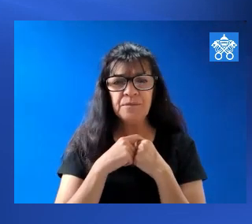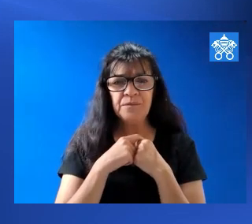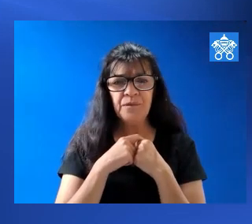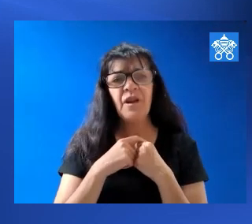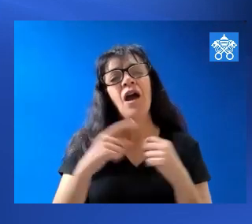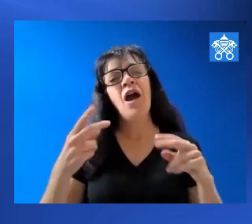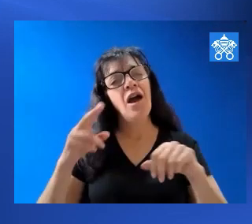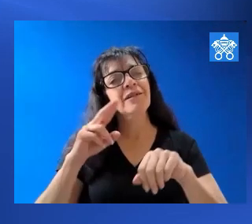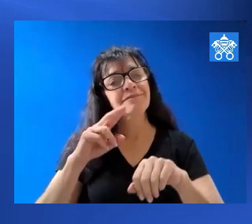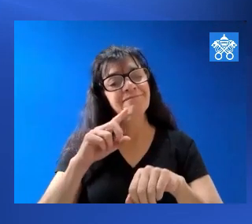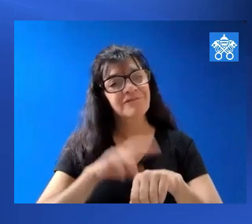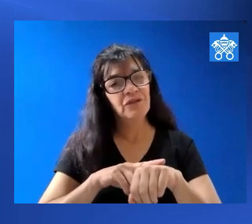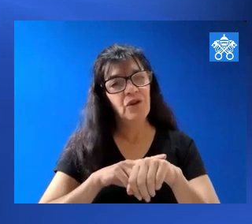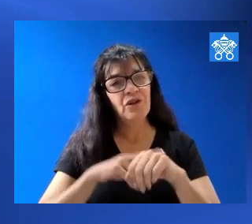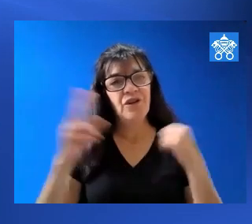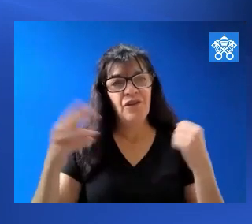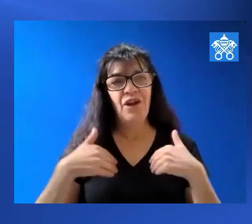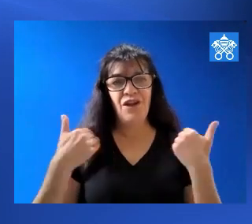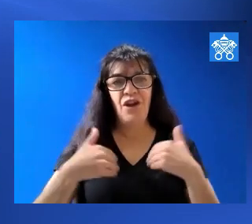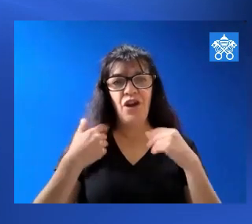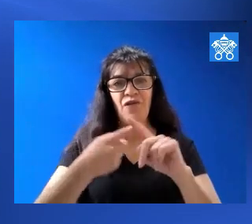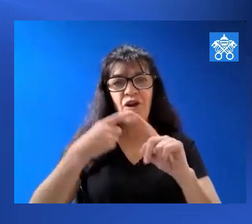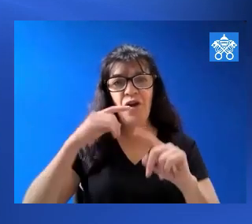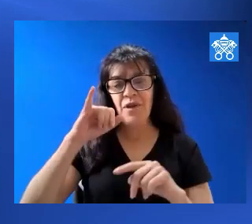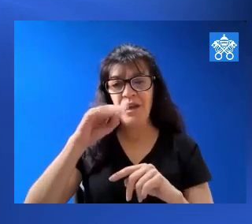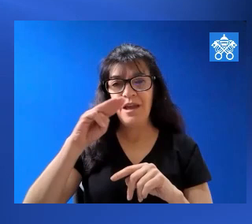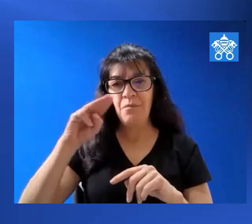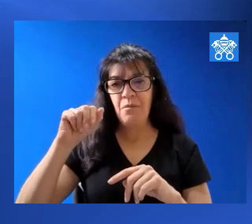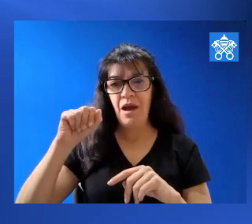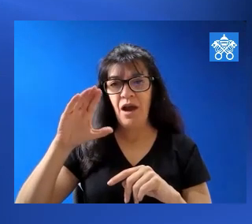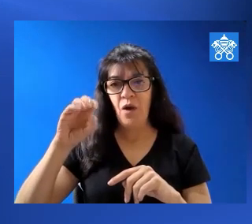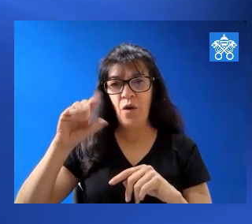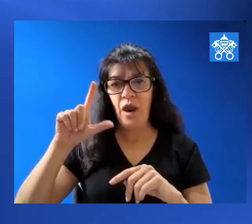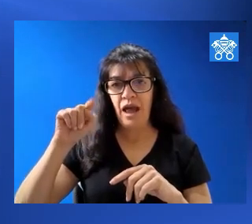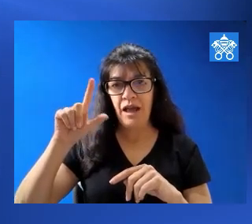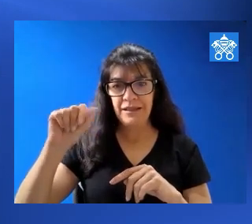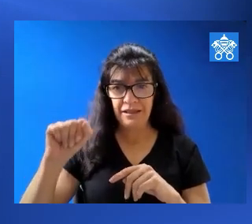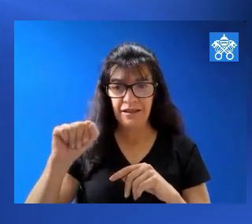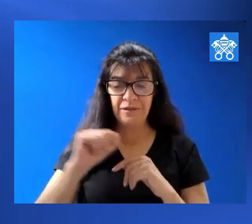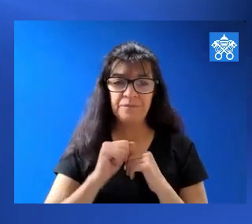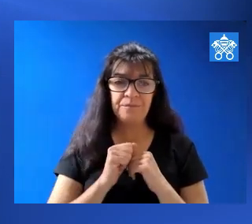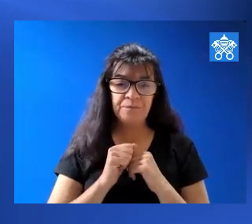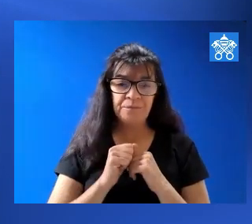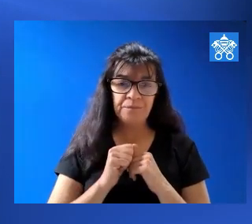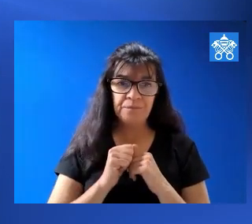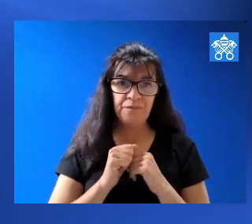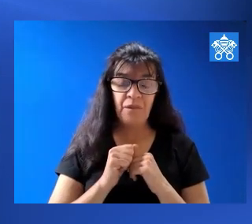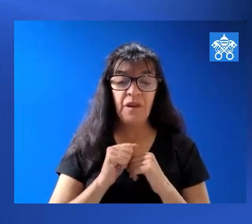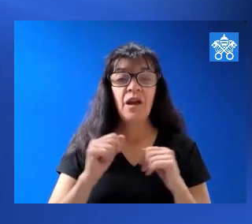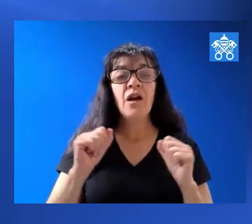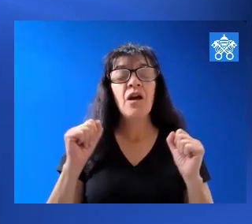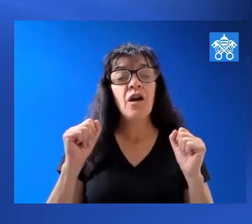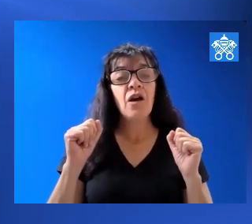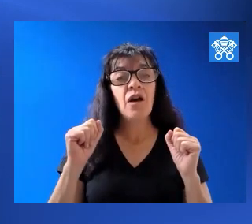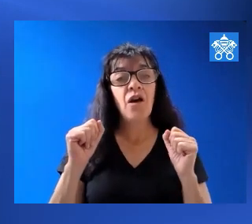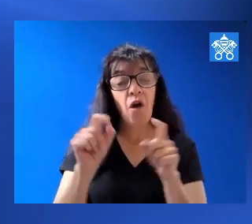and, of course, the Ragazzi dell'Immacolata and the various groups and parish groups involved in different